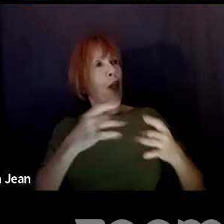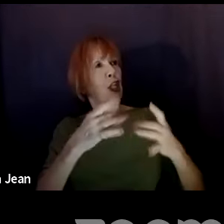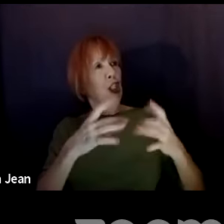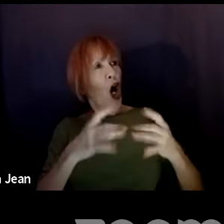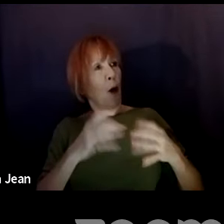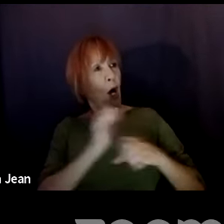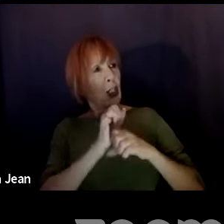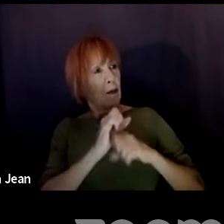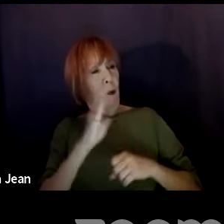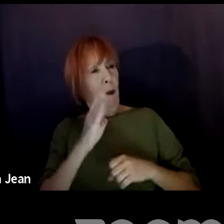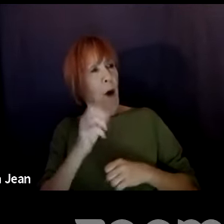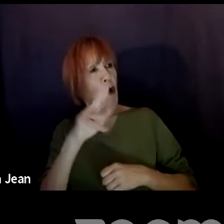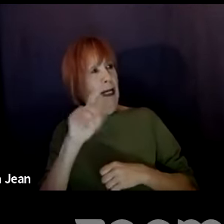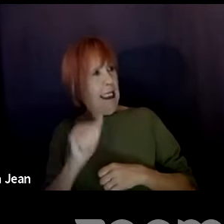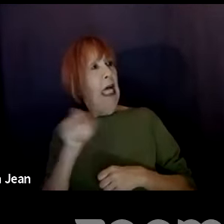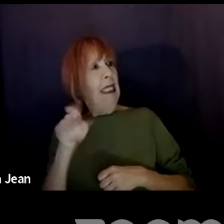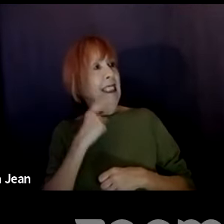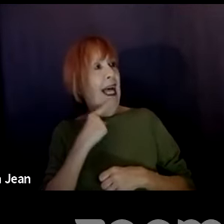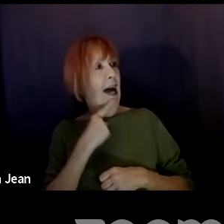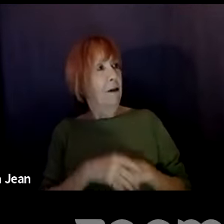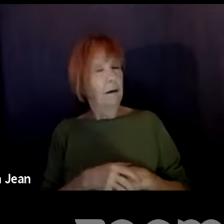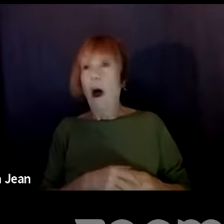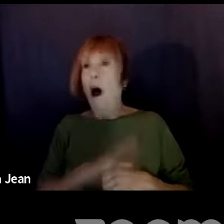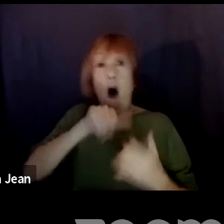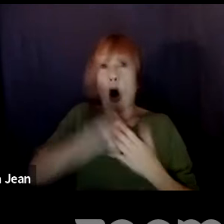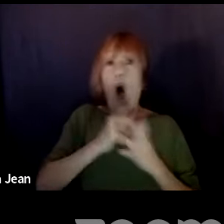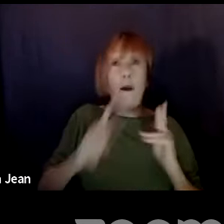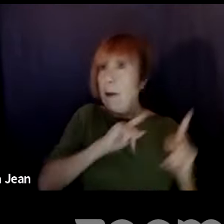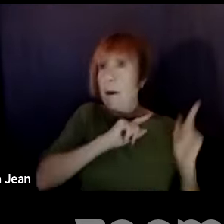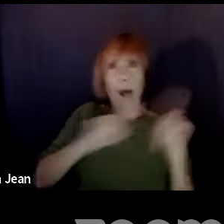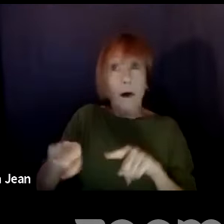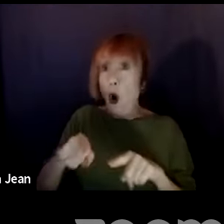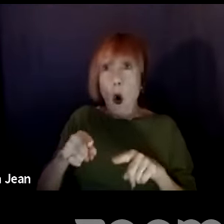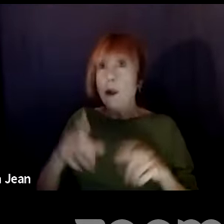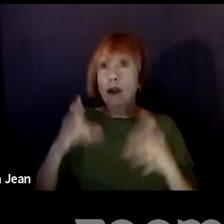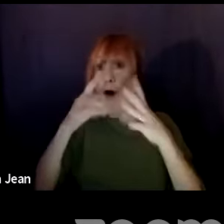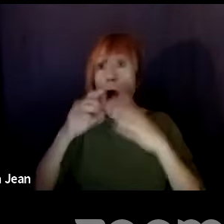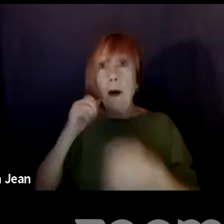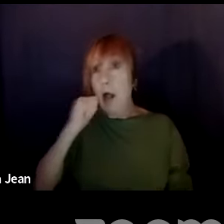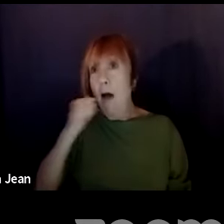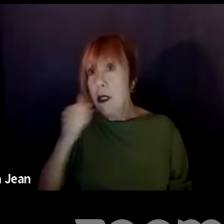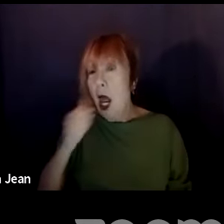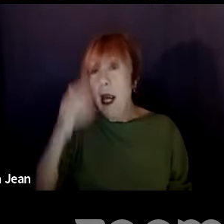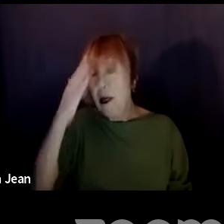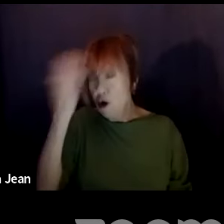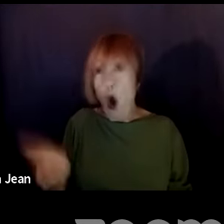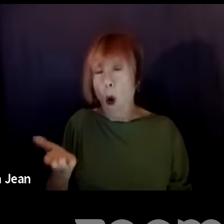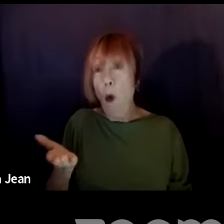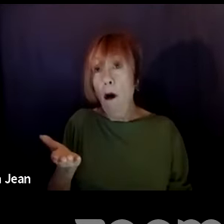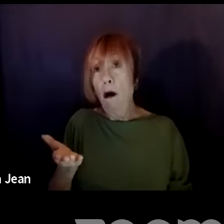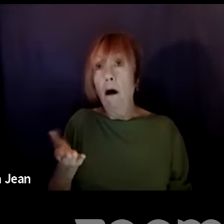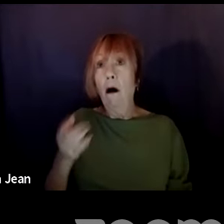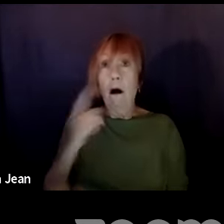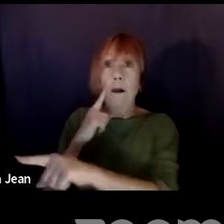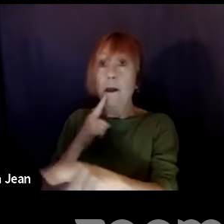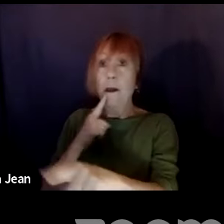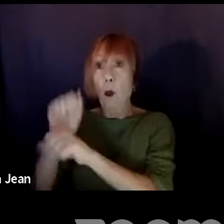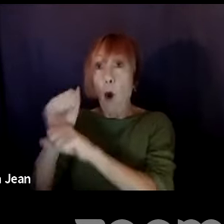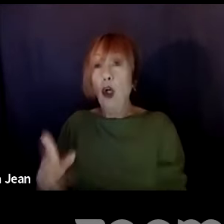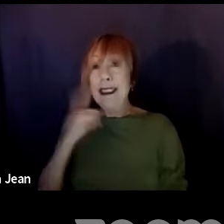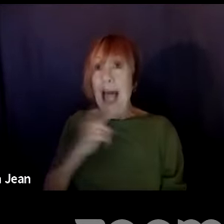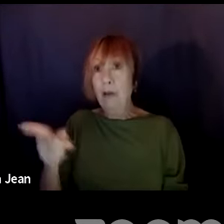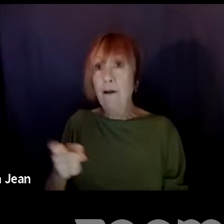example, every day, know that that barista is deaf and they know how to, to get the sign for the particular drink that they want.